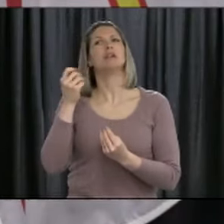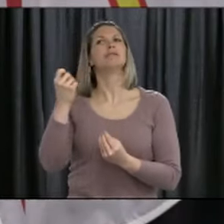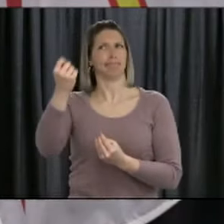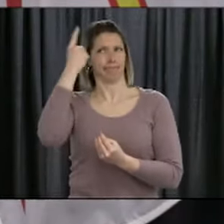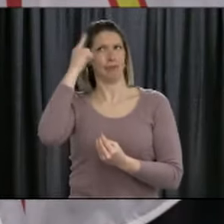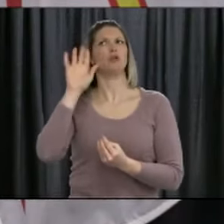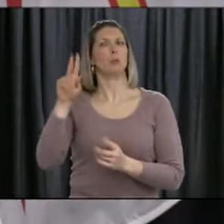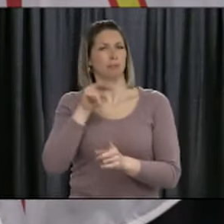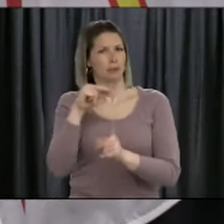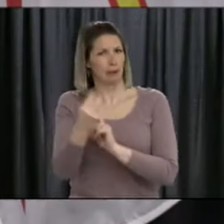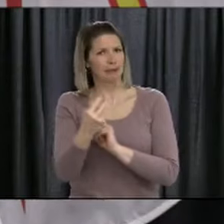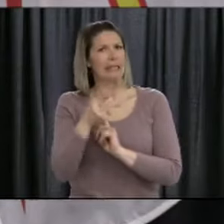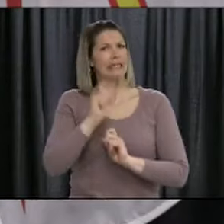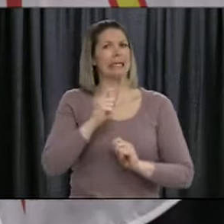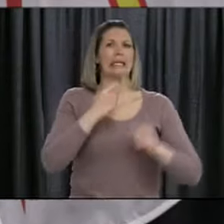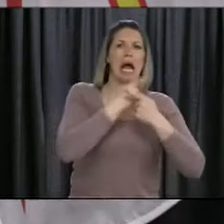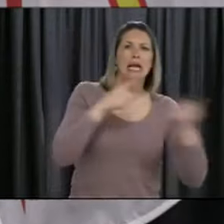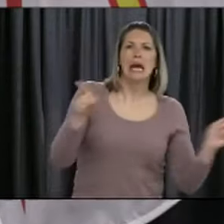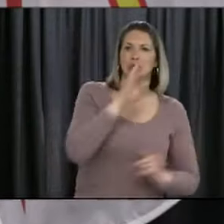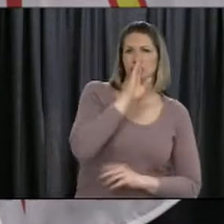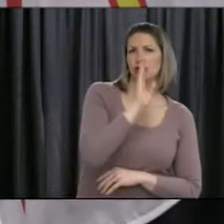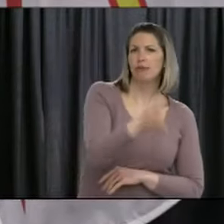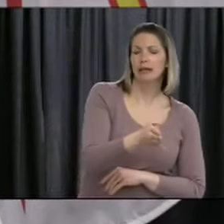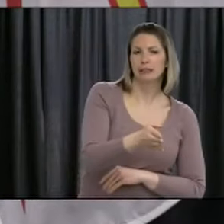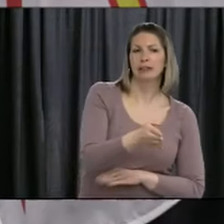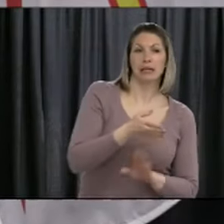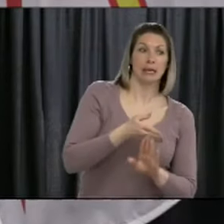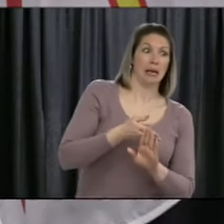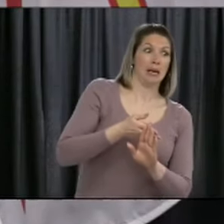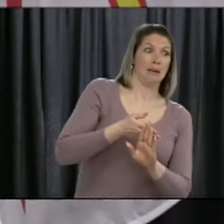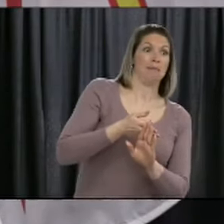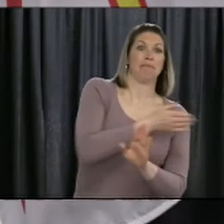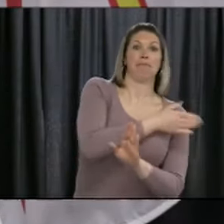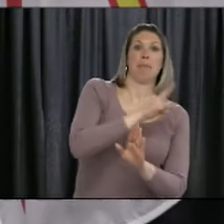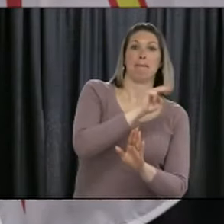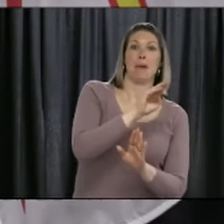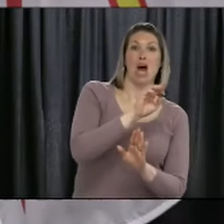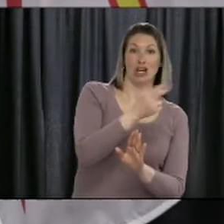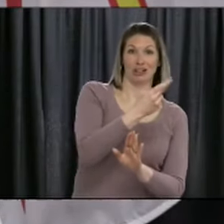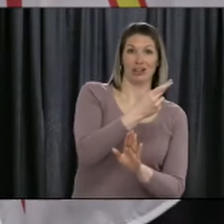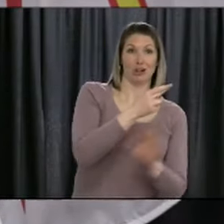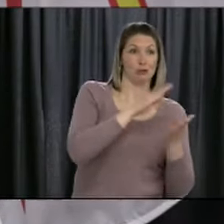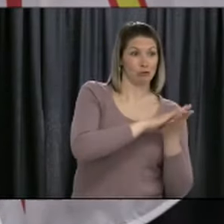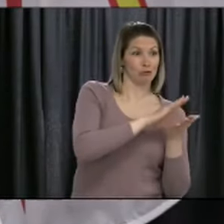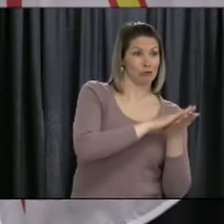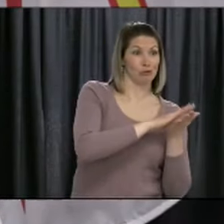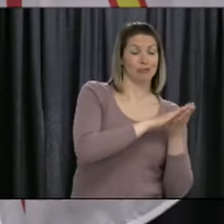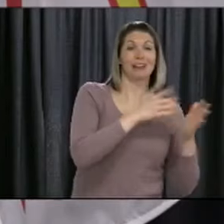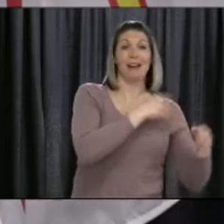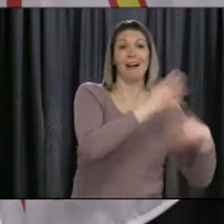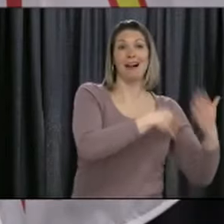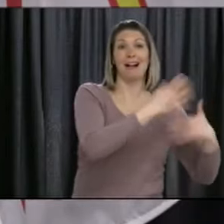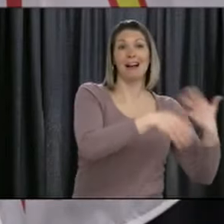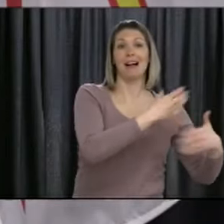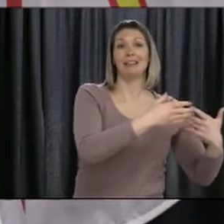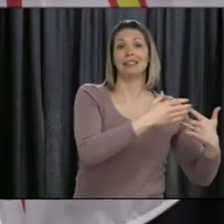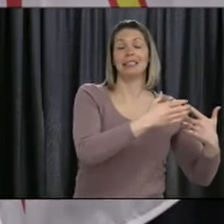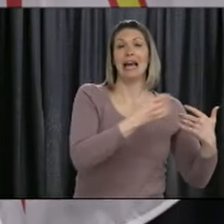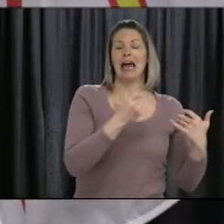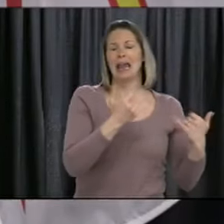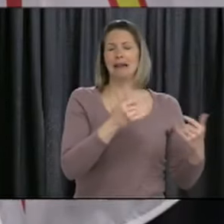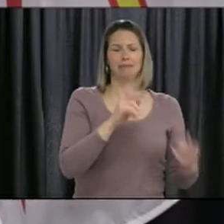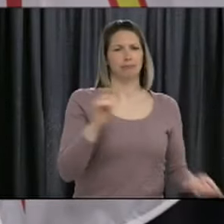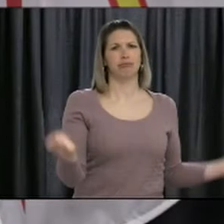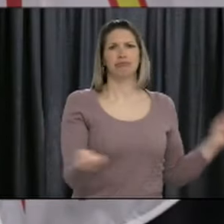that the schools as it existed pre-COVID-19 would not open. But, you know, let us